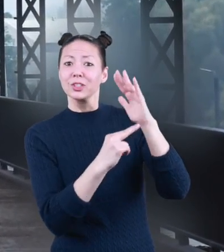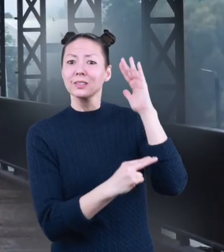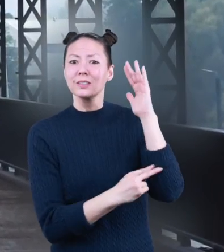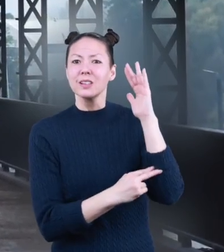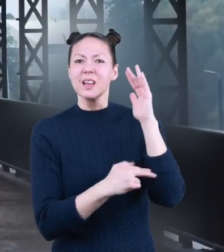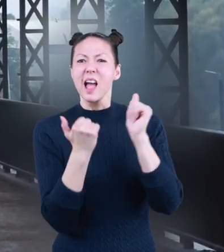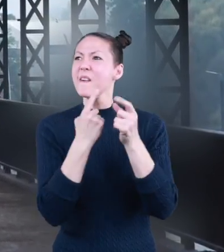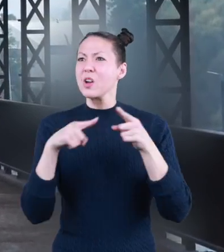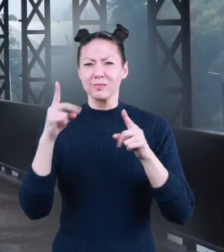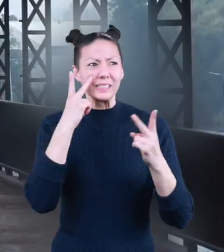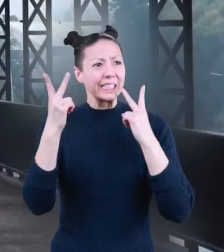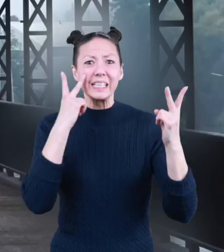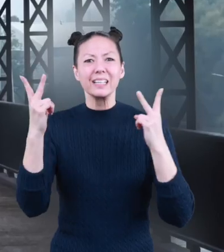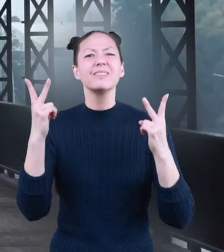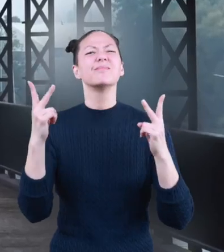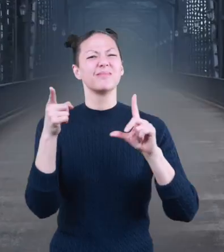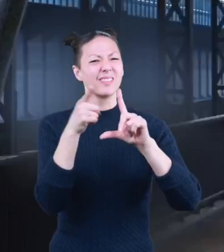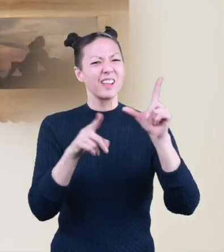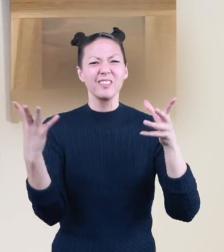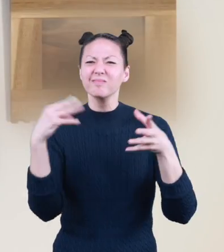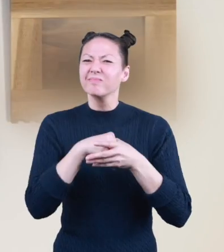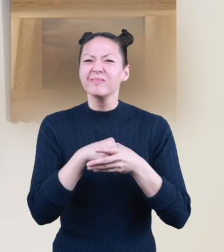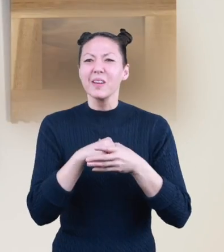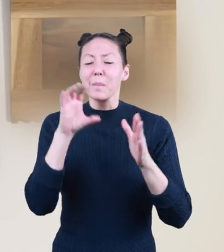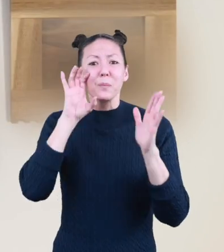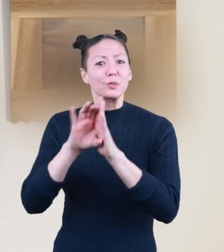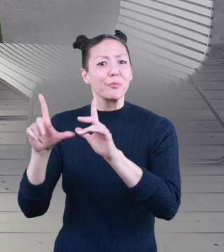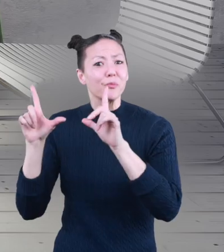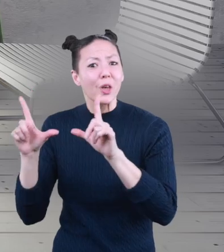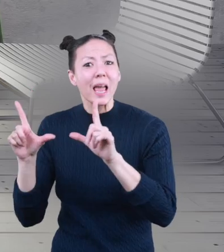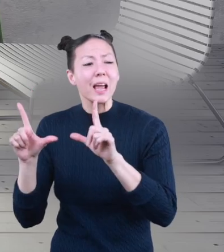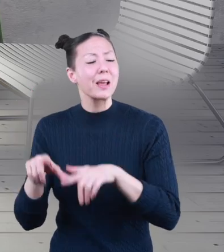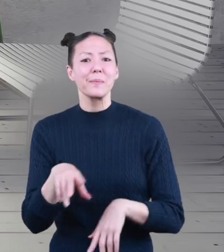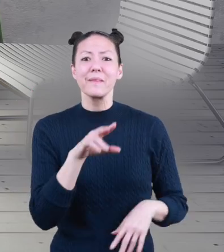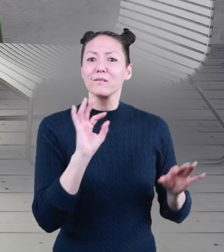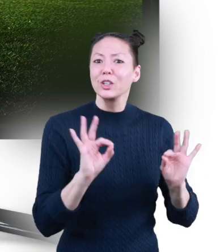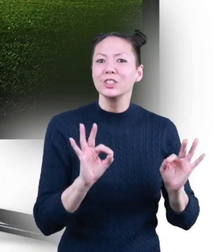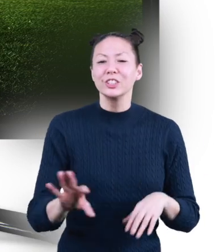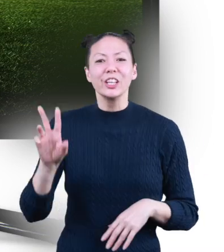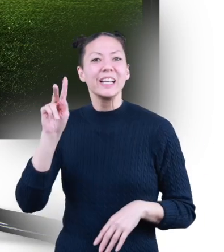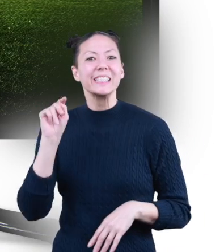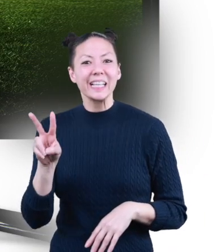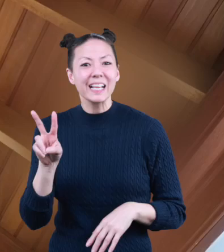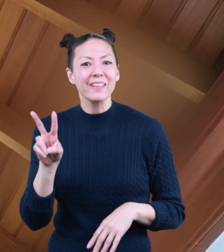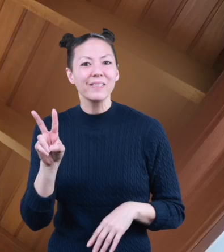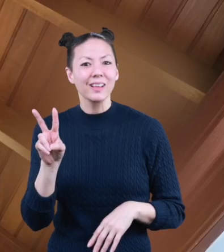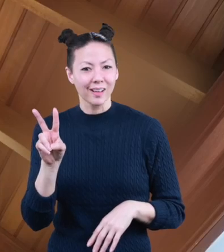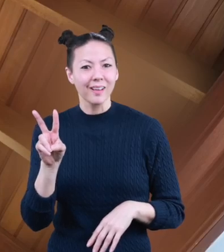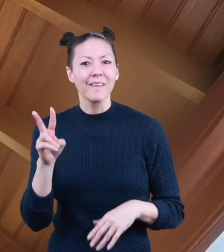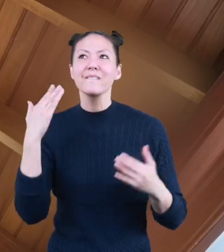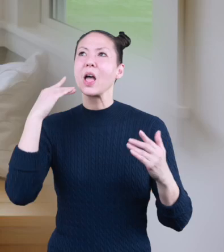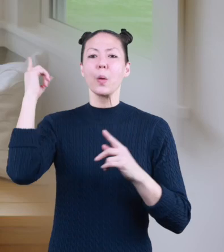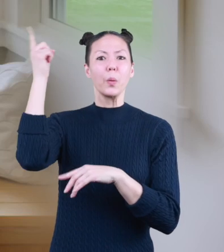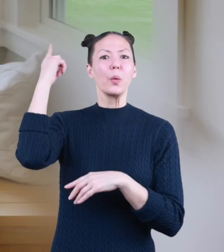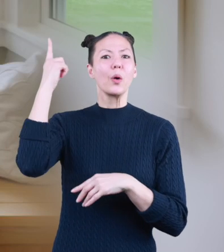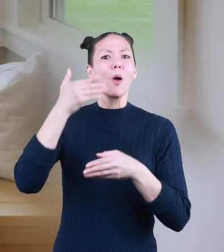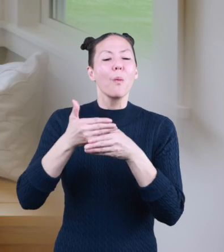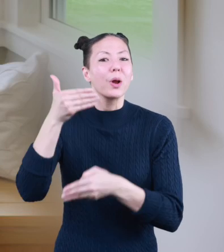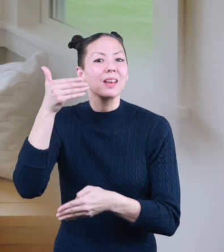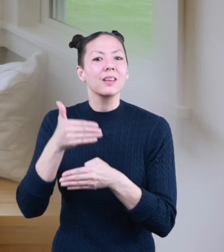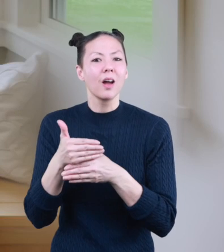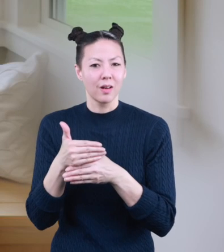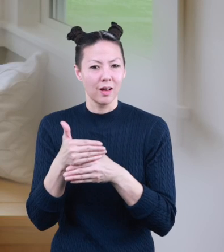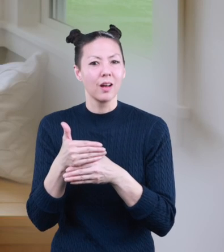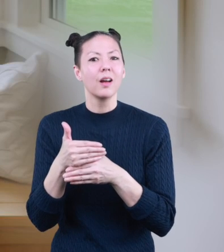Everywhere you look, you will find angles including in picture frames, furniture, TVs, ceiling fans, windows.